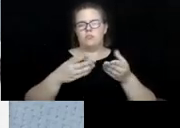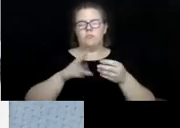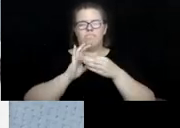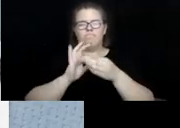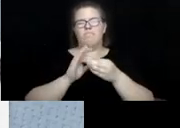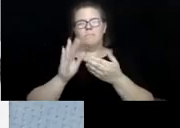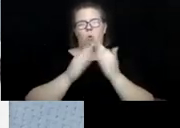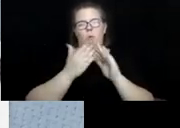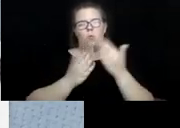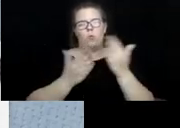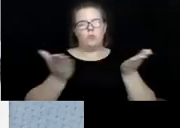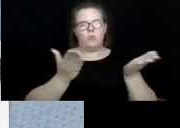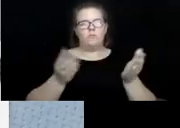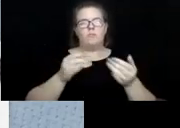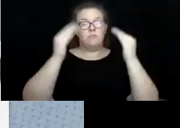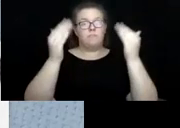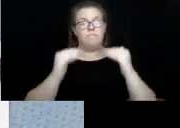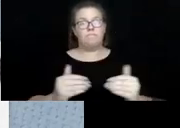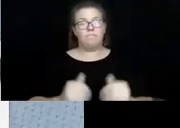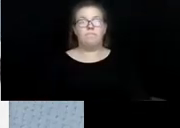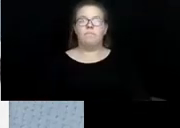And if I can have the next slide.